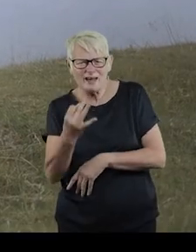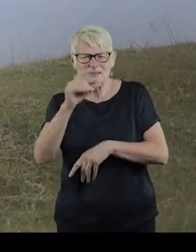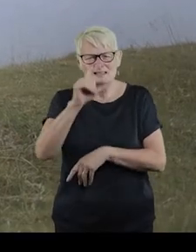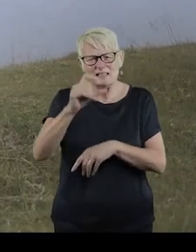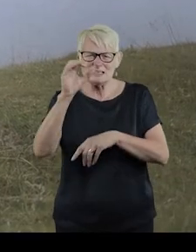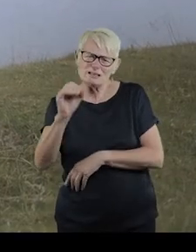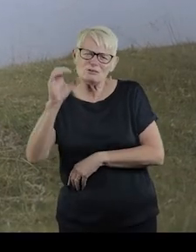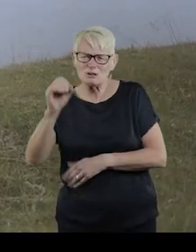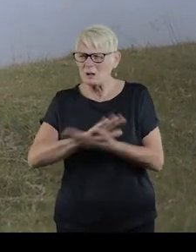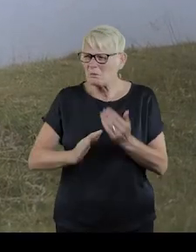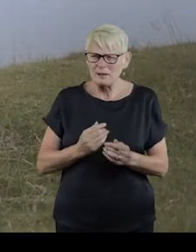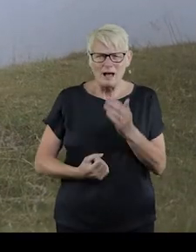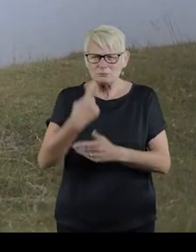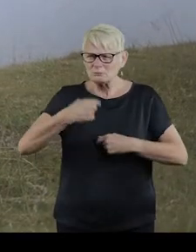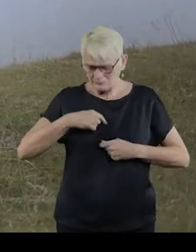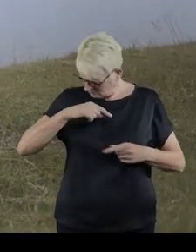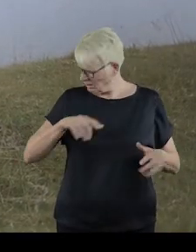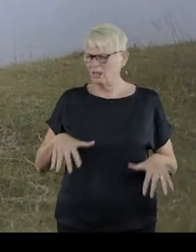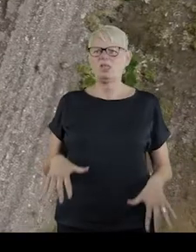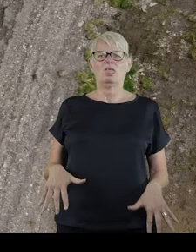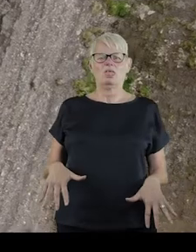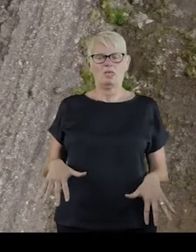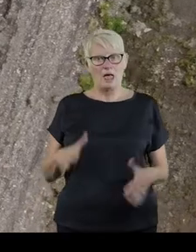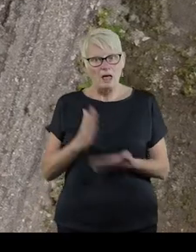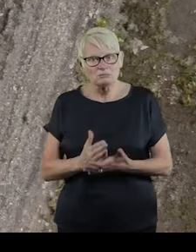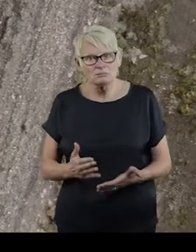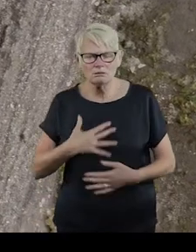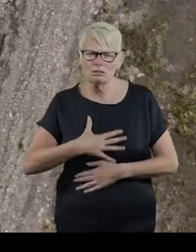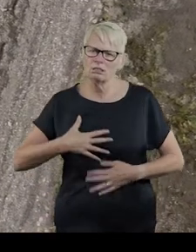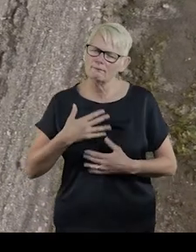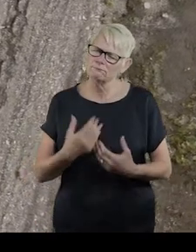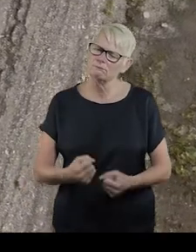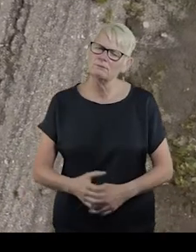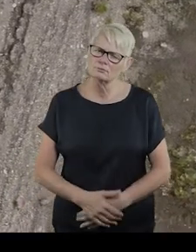7CFC00 can leave you here in this wasteland.